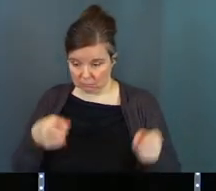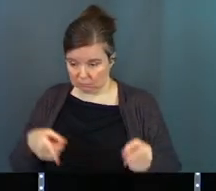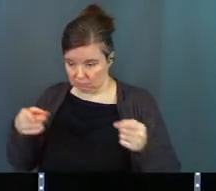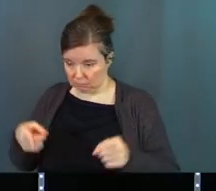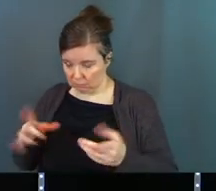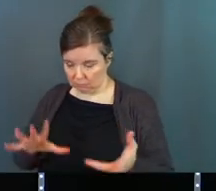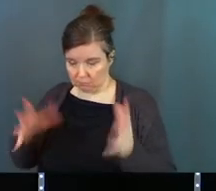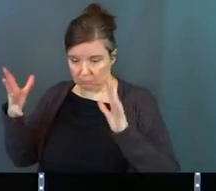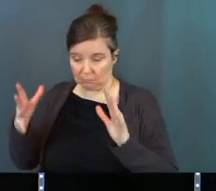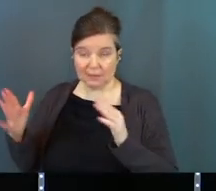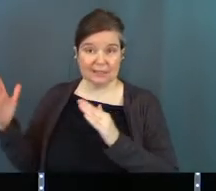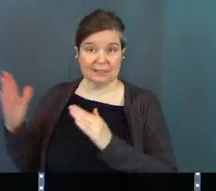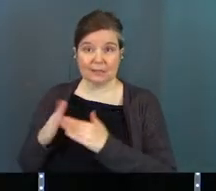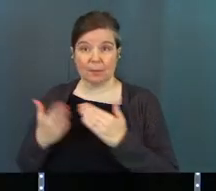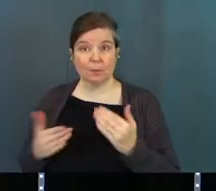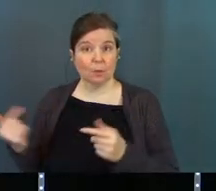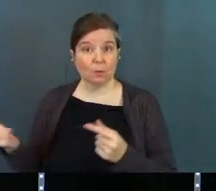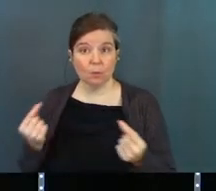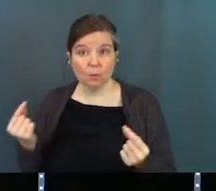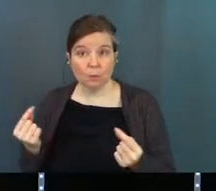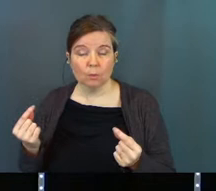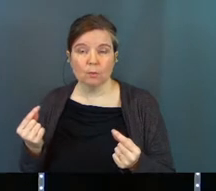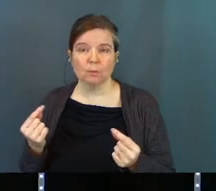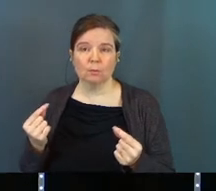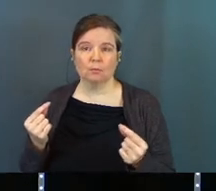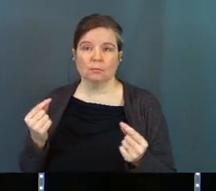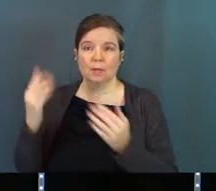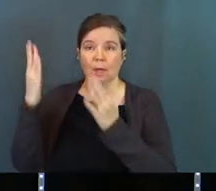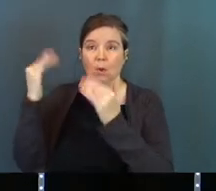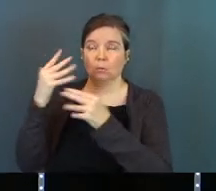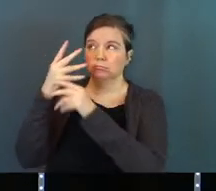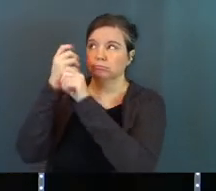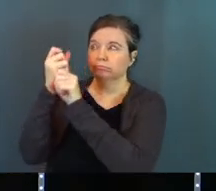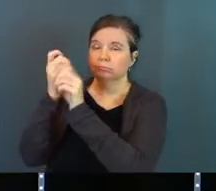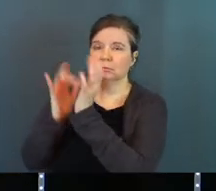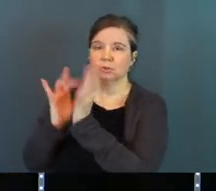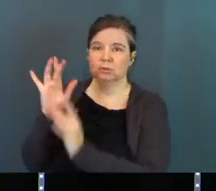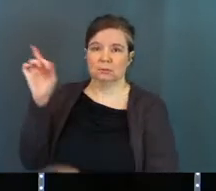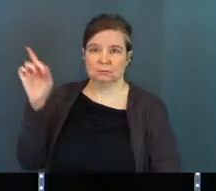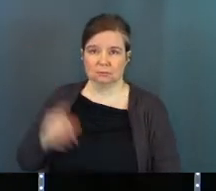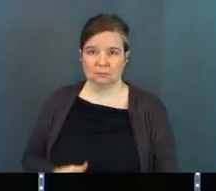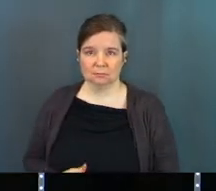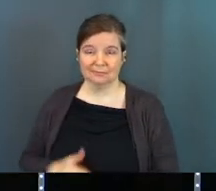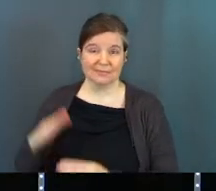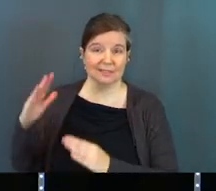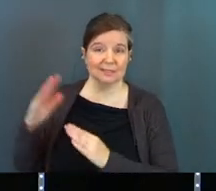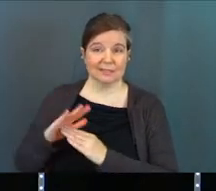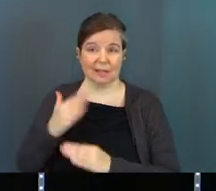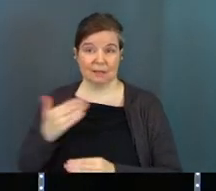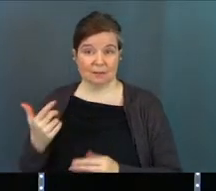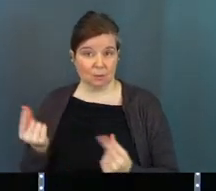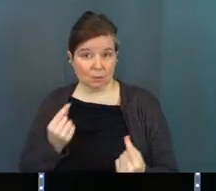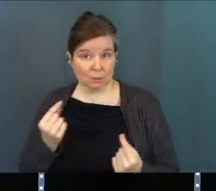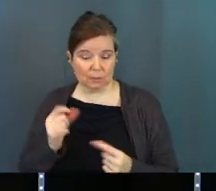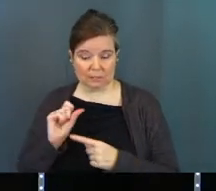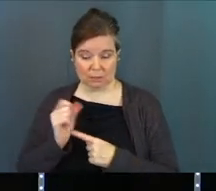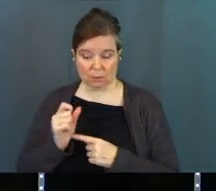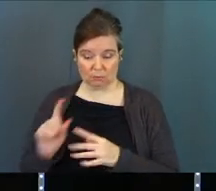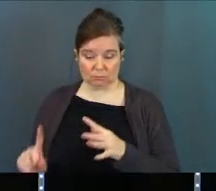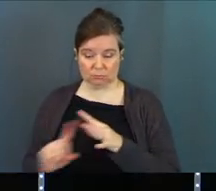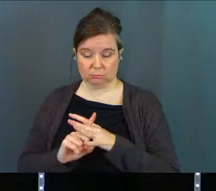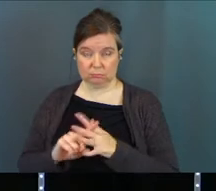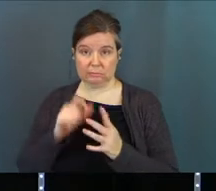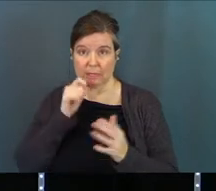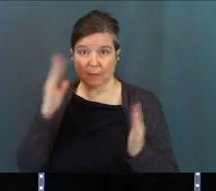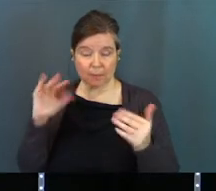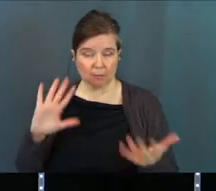going on, the number one thing that we can do is put our hope in Jesus Christ. The number one thing that we can do in a situation that is